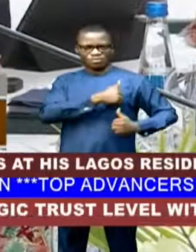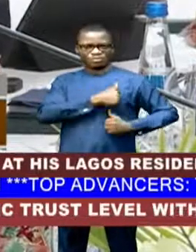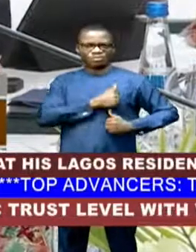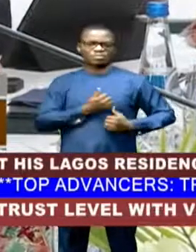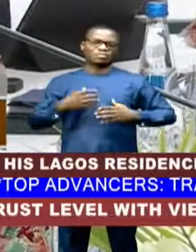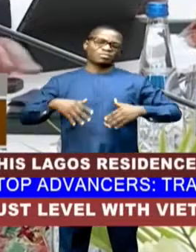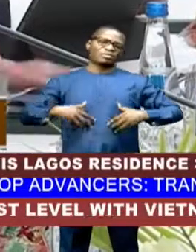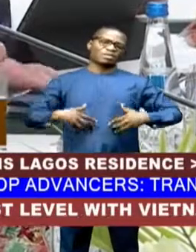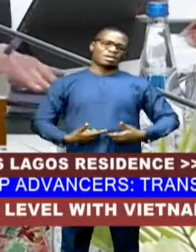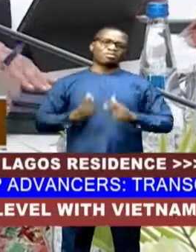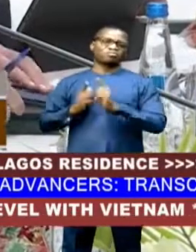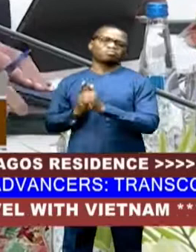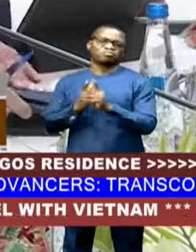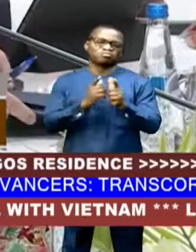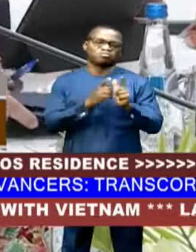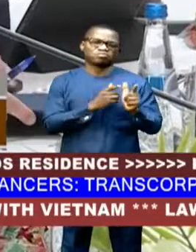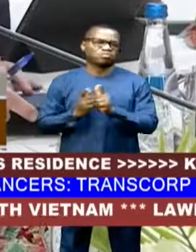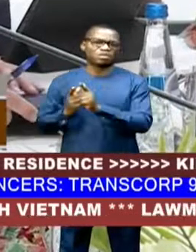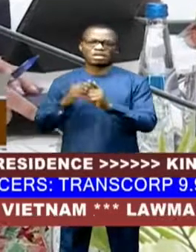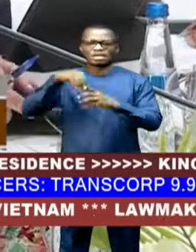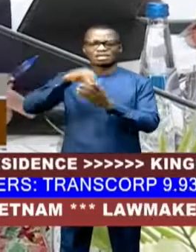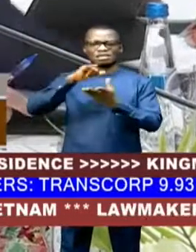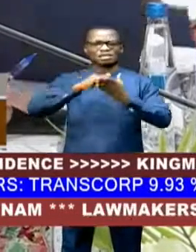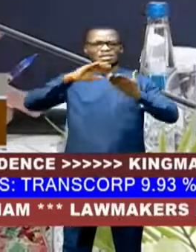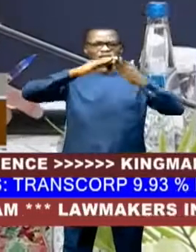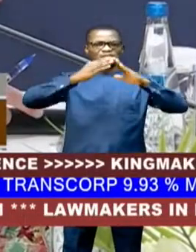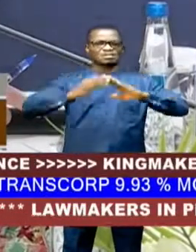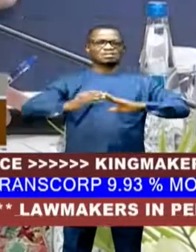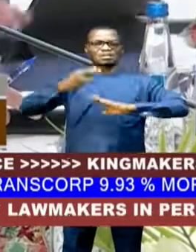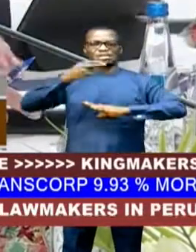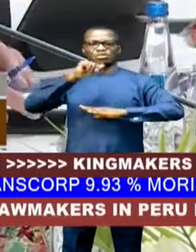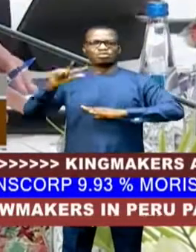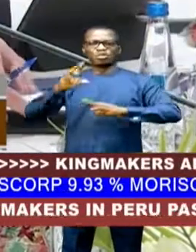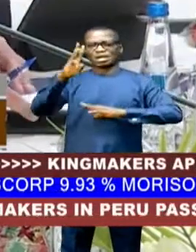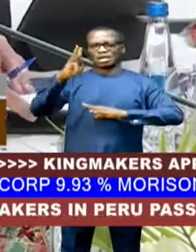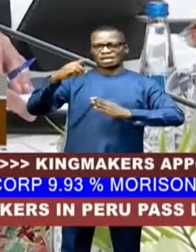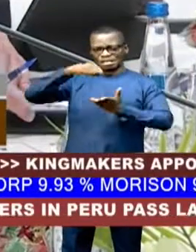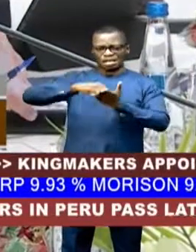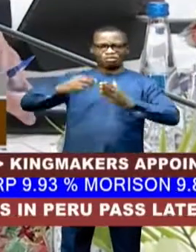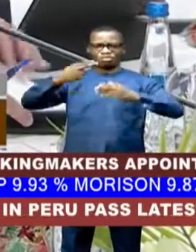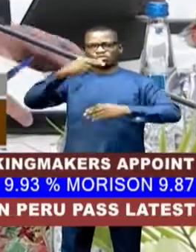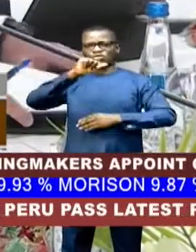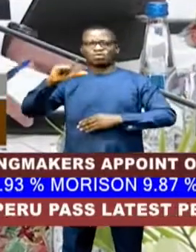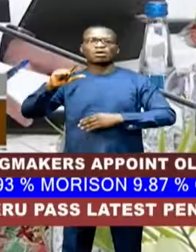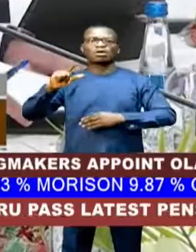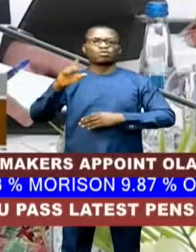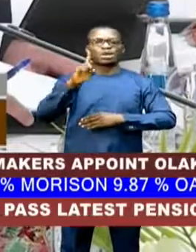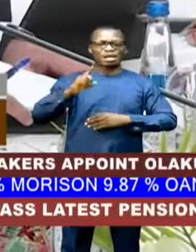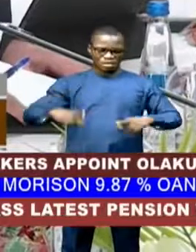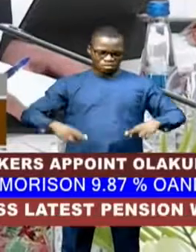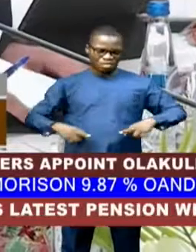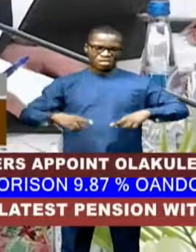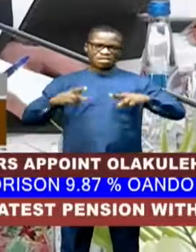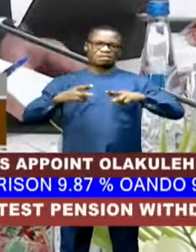opened fire in the Krakos City Hall, a 6,000-seat multipurpose concert hall where a Russian